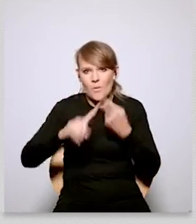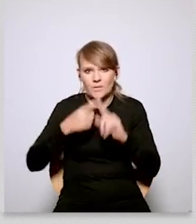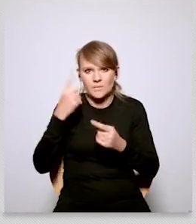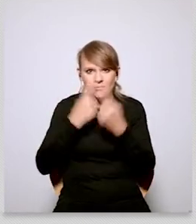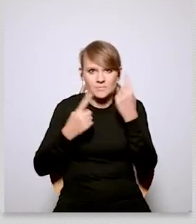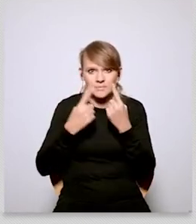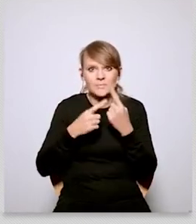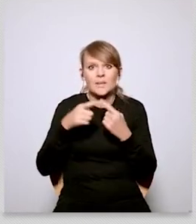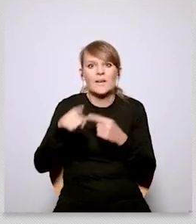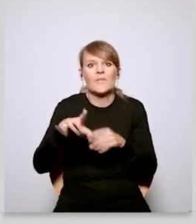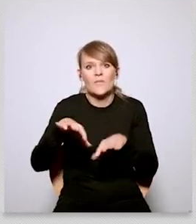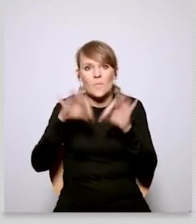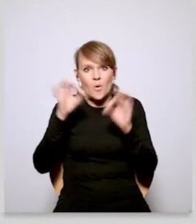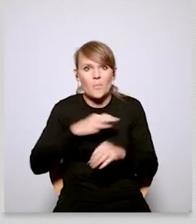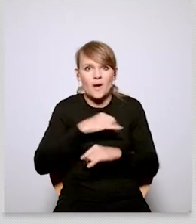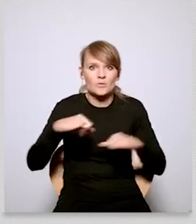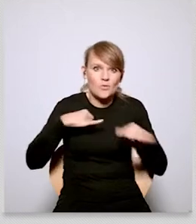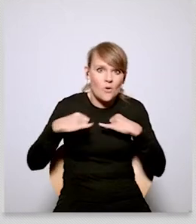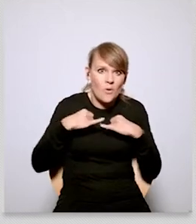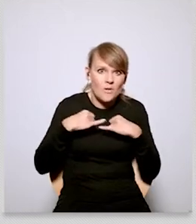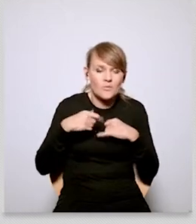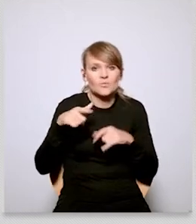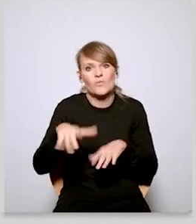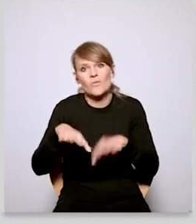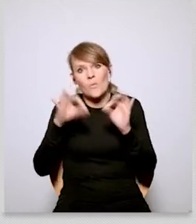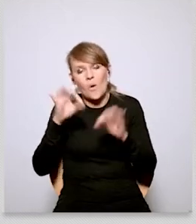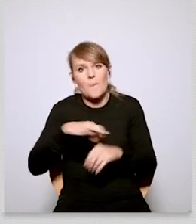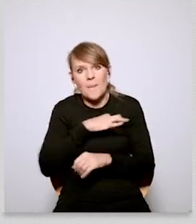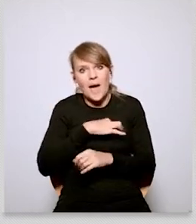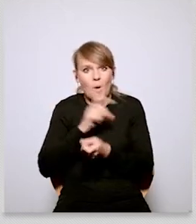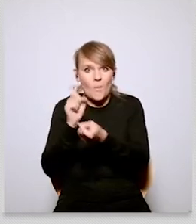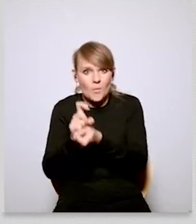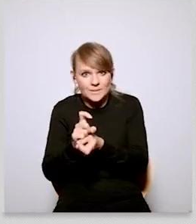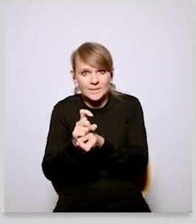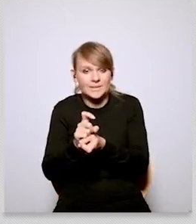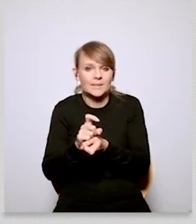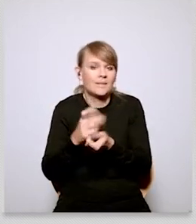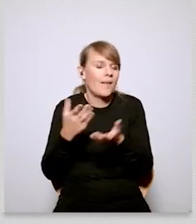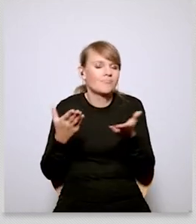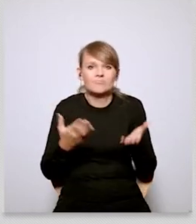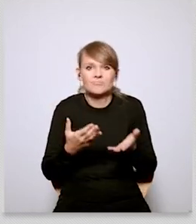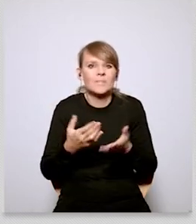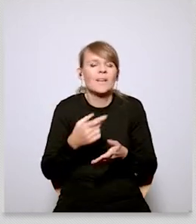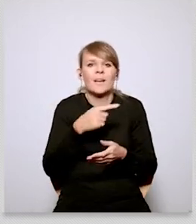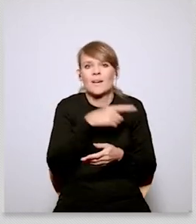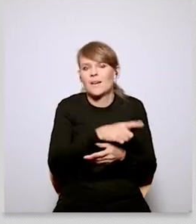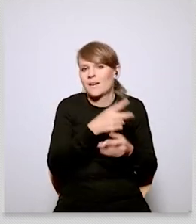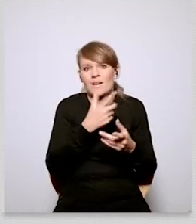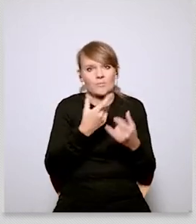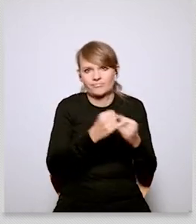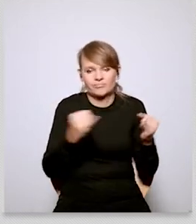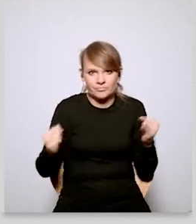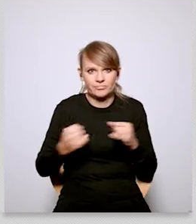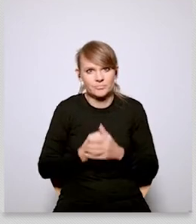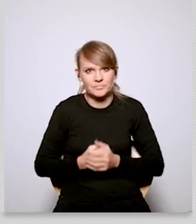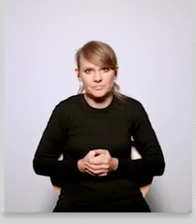they polarize the society so it is really crucial whether you're talking to someone who is voted for the ruling party